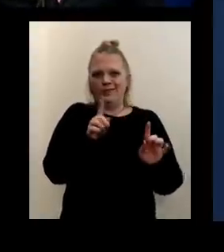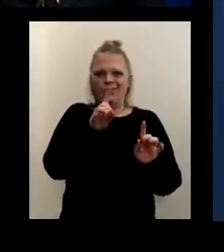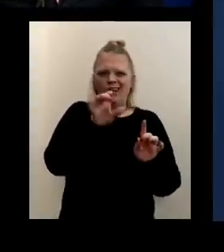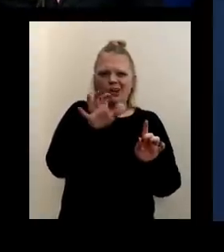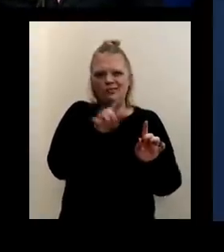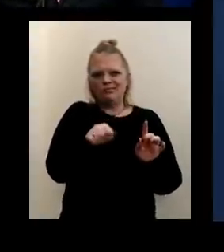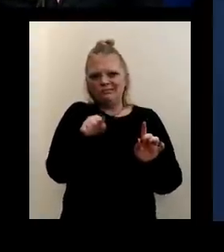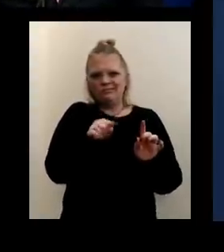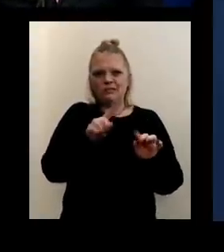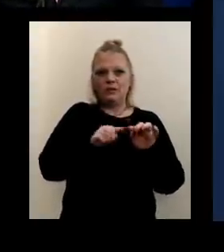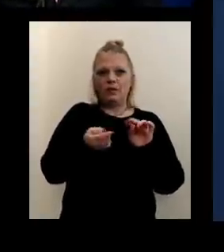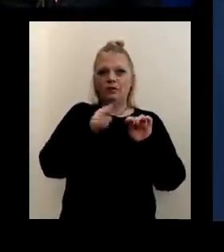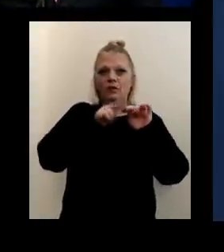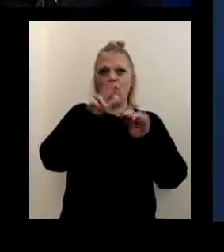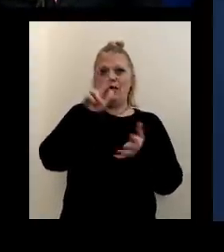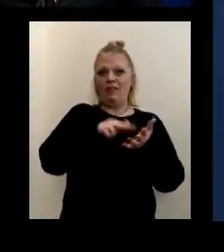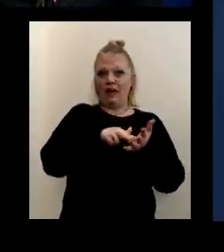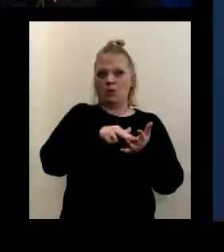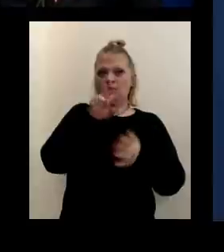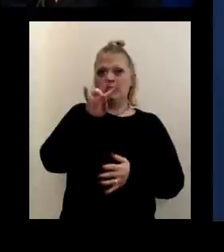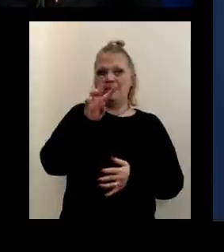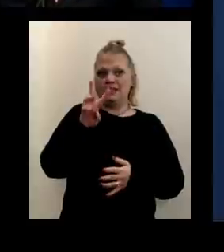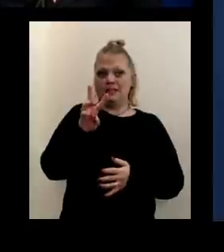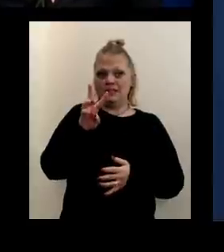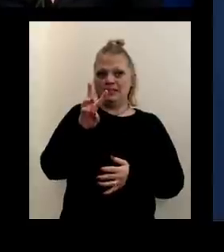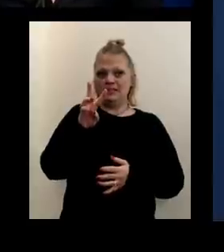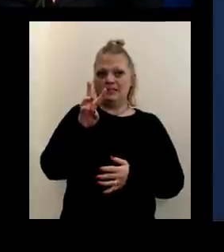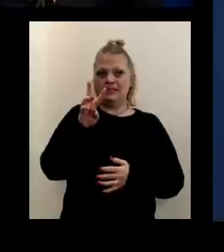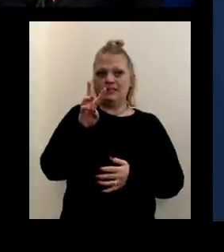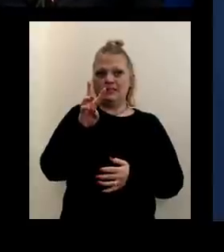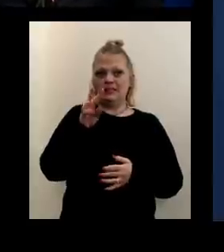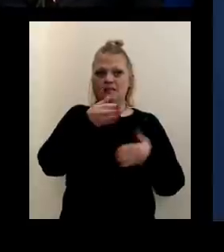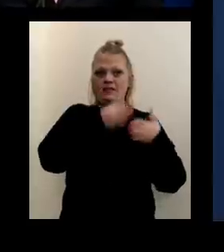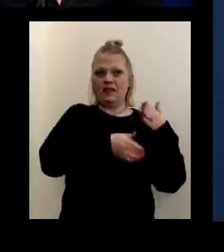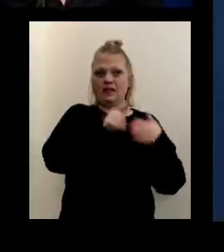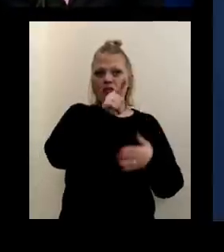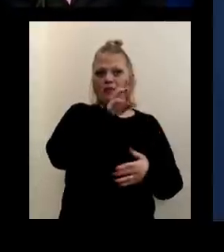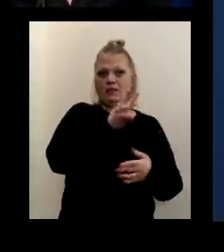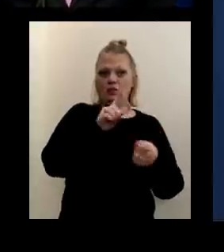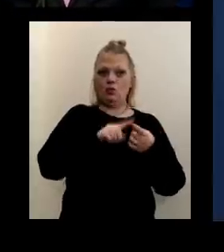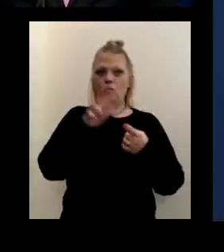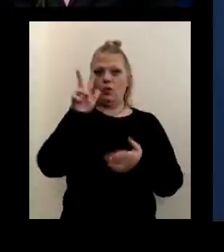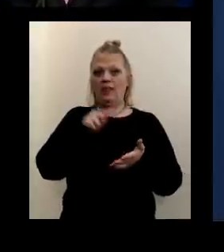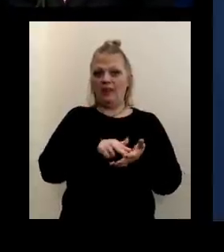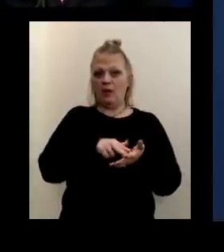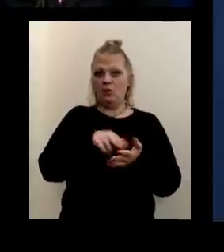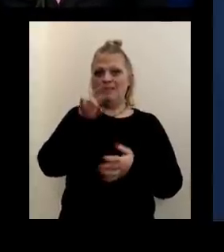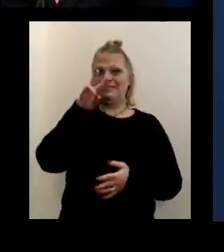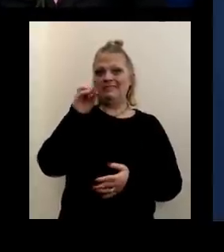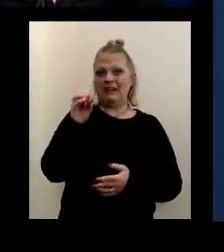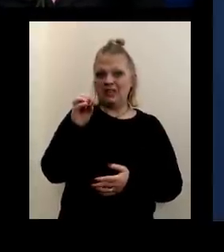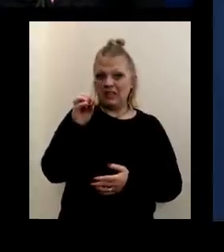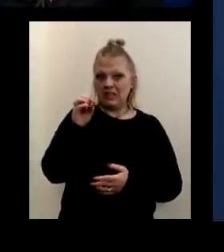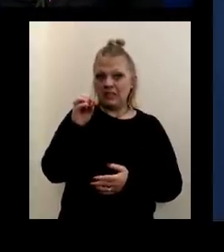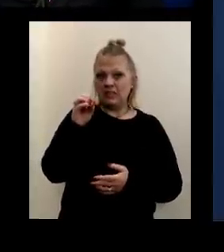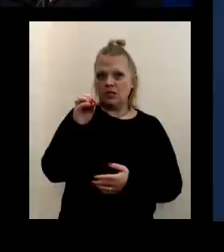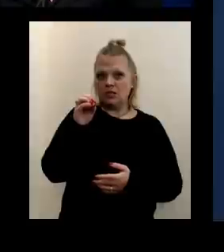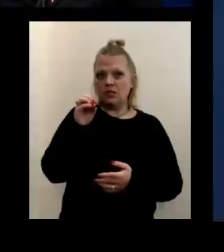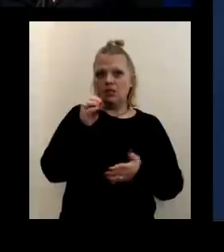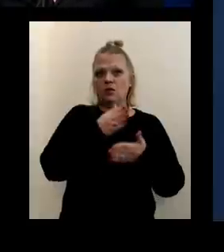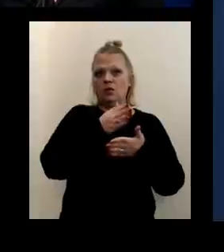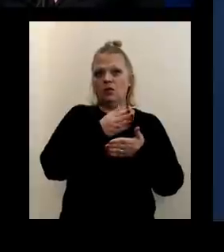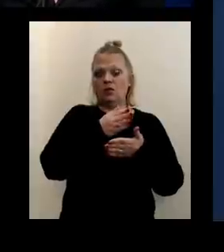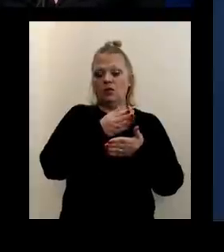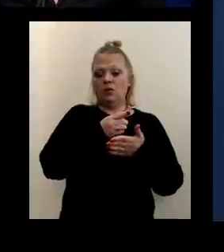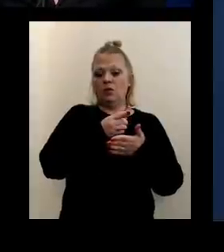,076 for the week that ended December 26th to 3,470 to the week that ended January 2nd, our